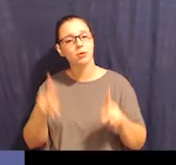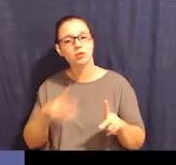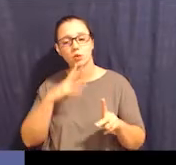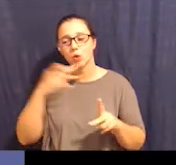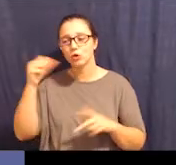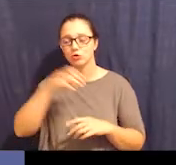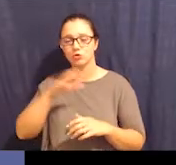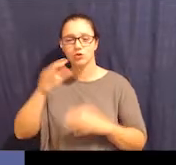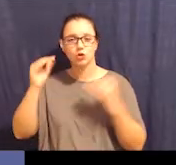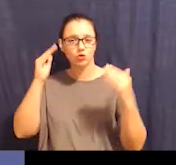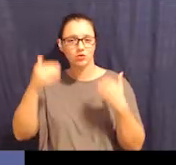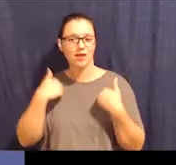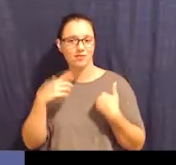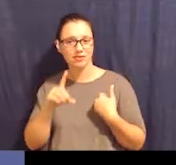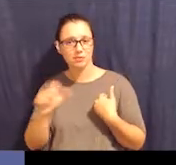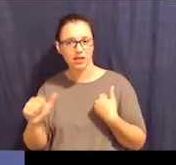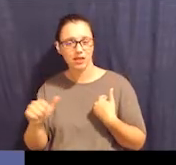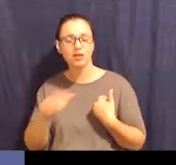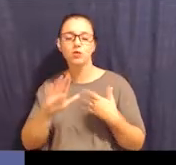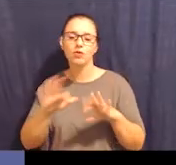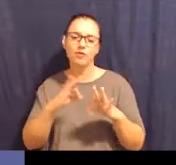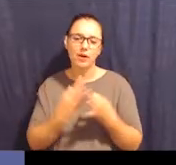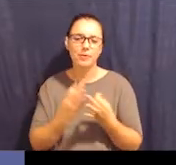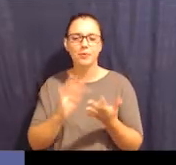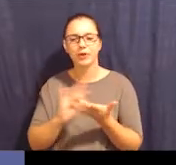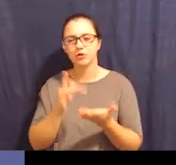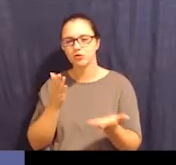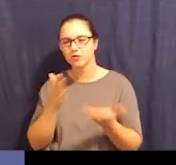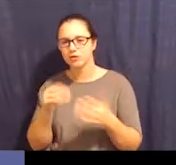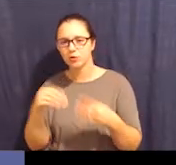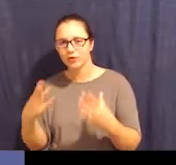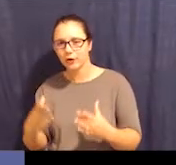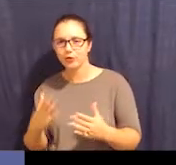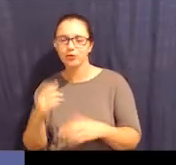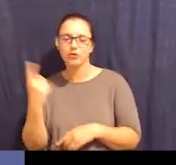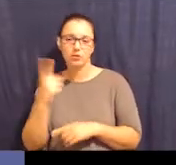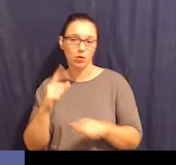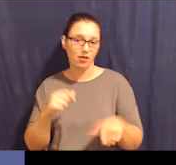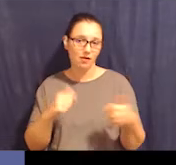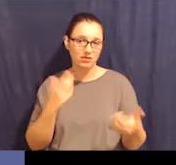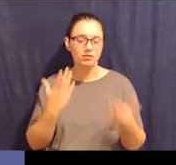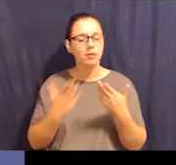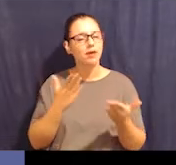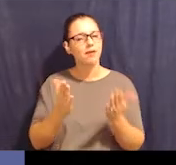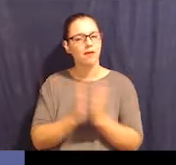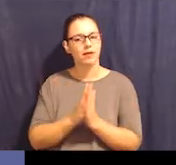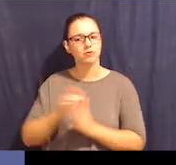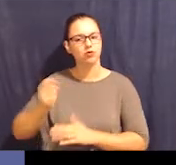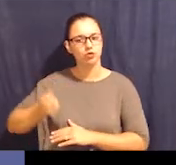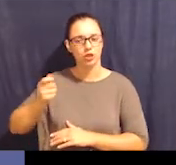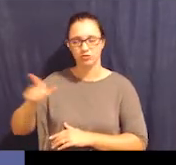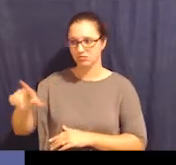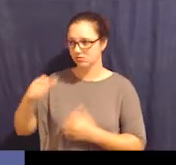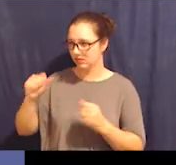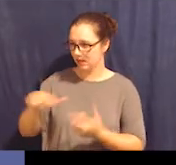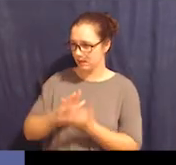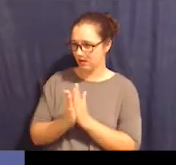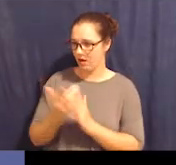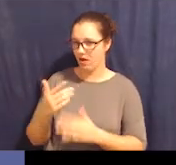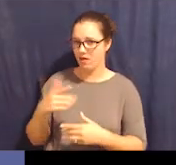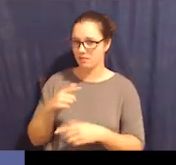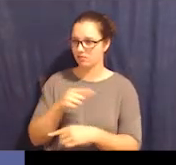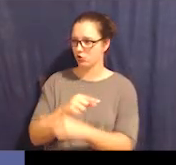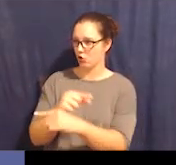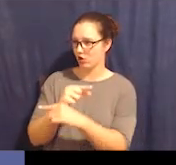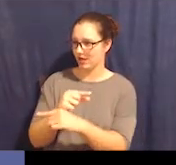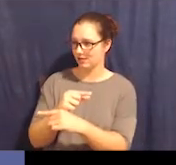person or an older adult with a disability, your family, medical service provider, or someone else may ask a judge if they can become